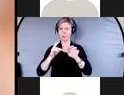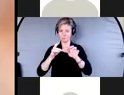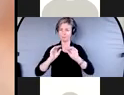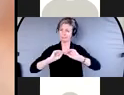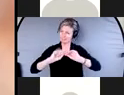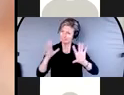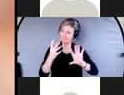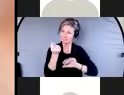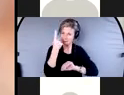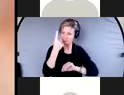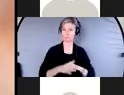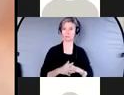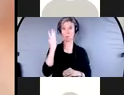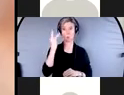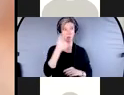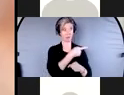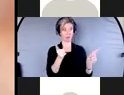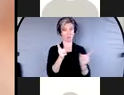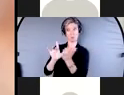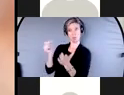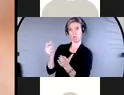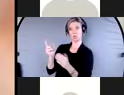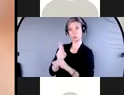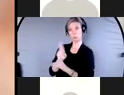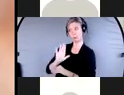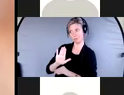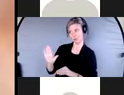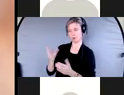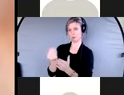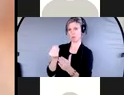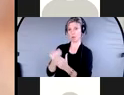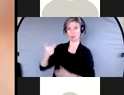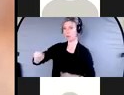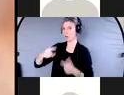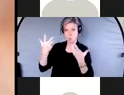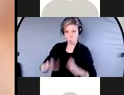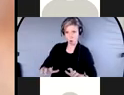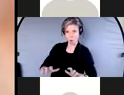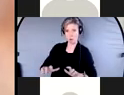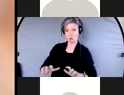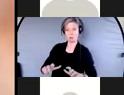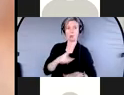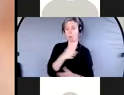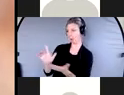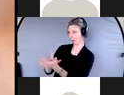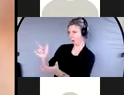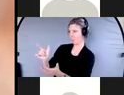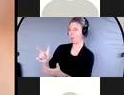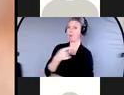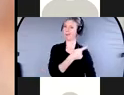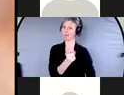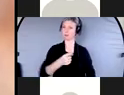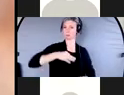adult's money, contrary to what their wishes and best interests are. So they're doing it for their own personal gain, and they can manipulate